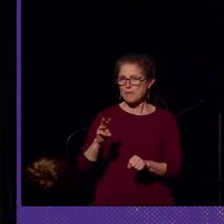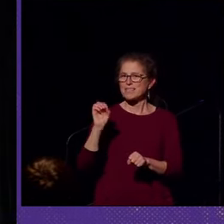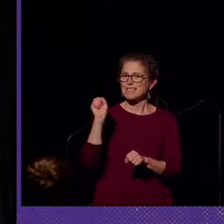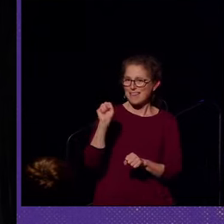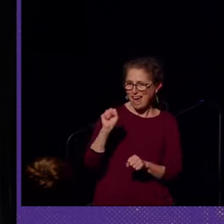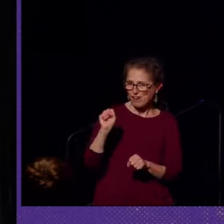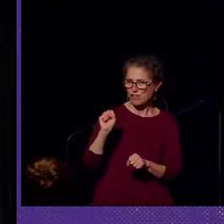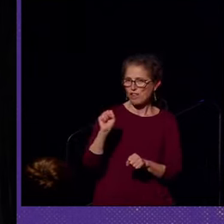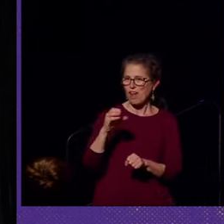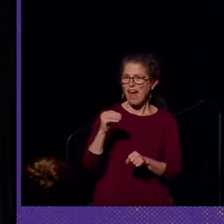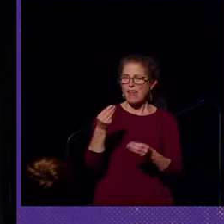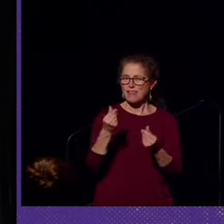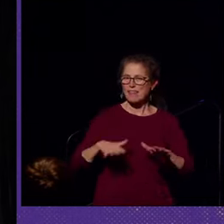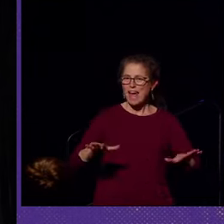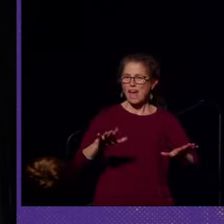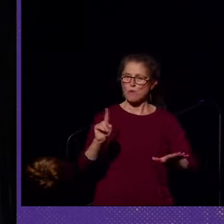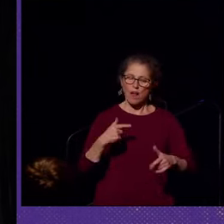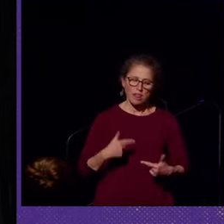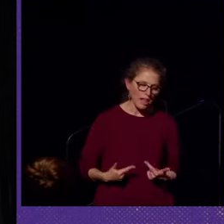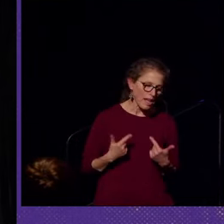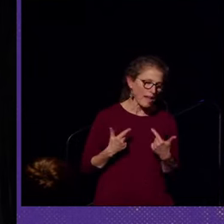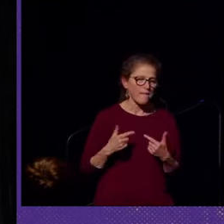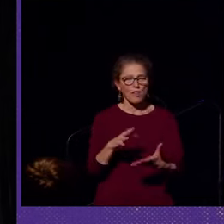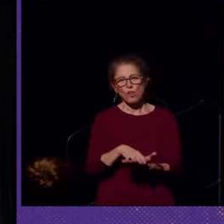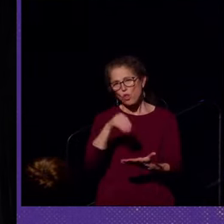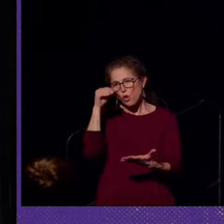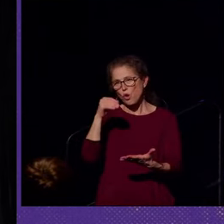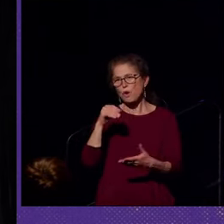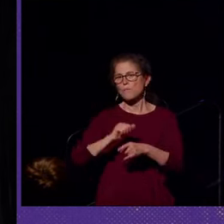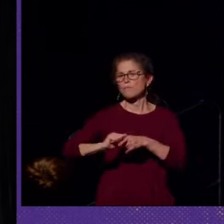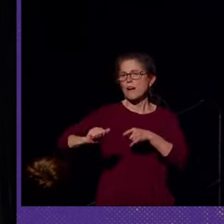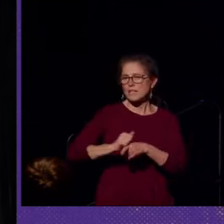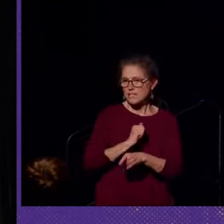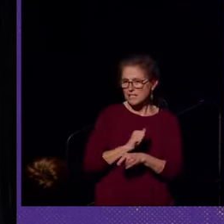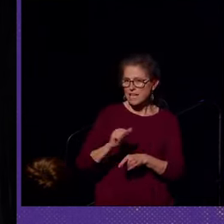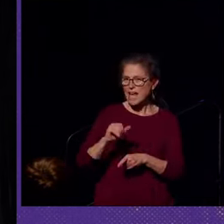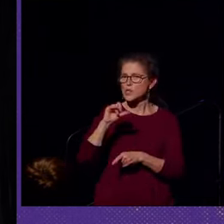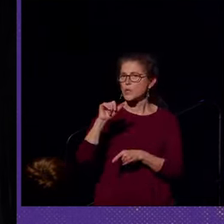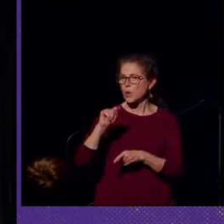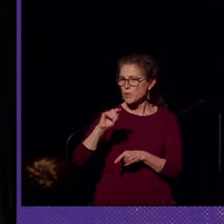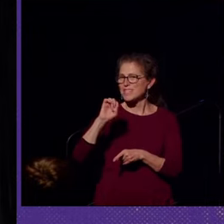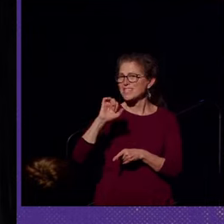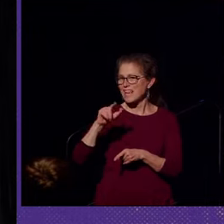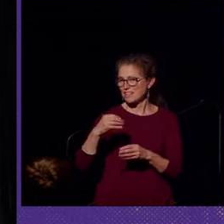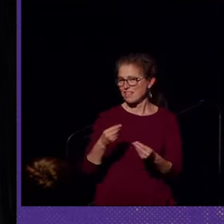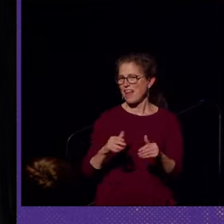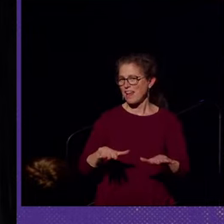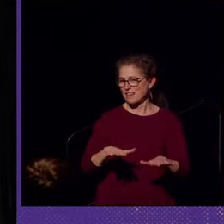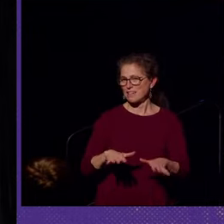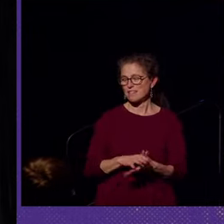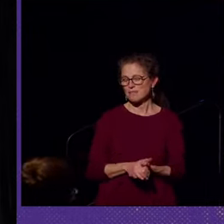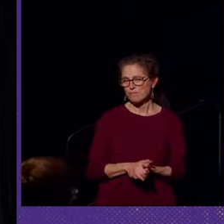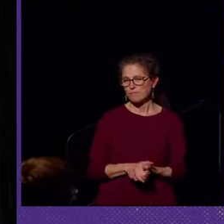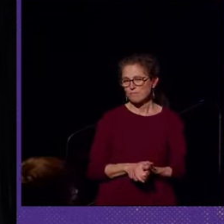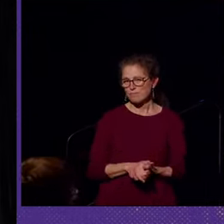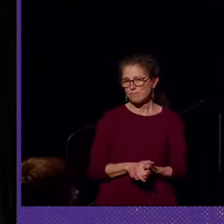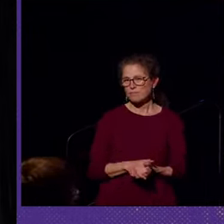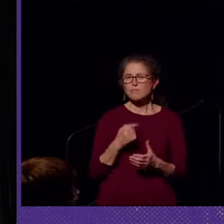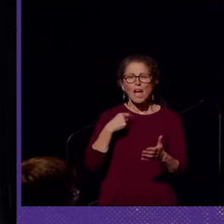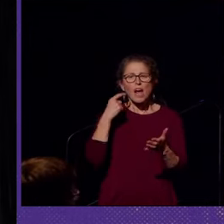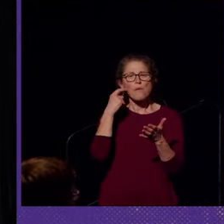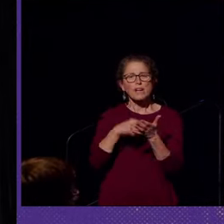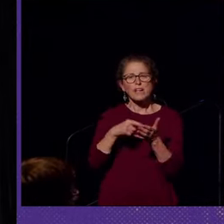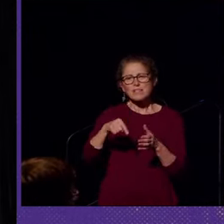Seattle, and the land on which I live, learn, and practice as Coast Salish land. I